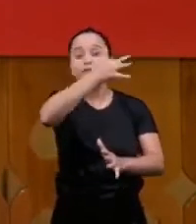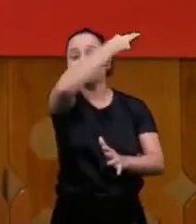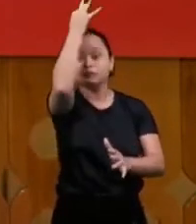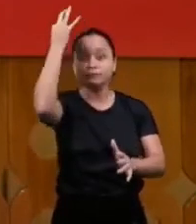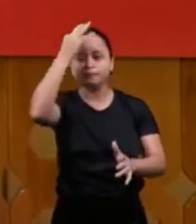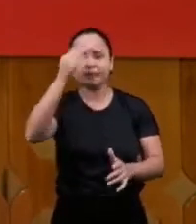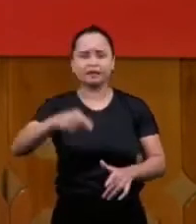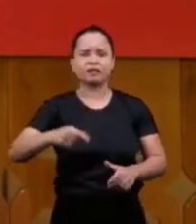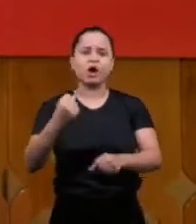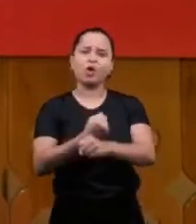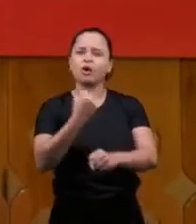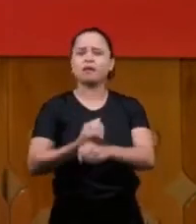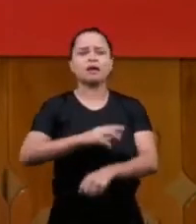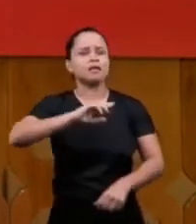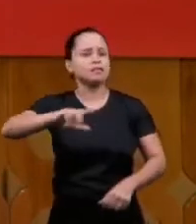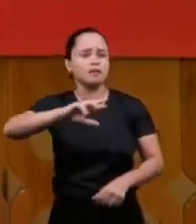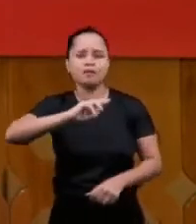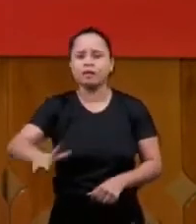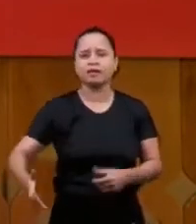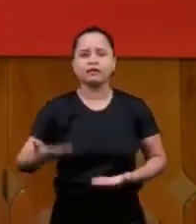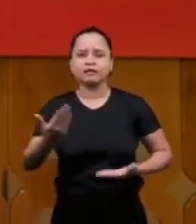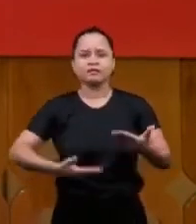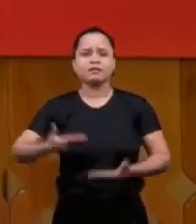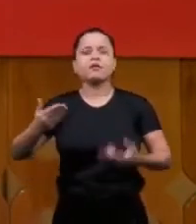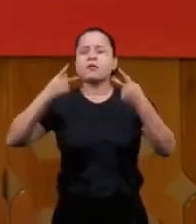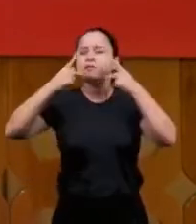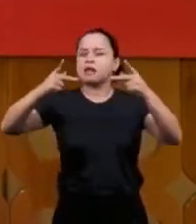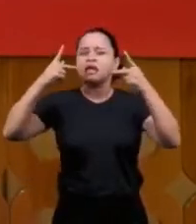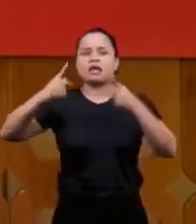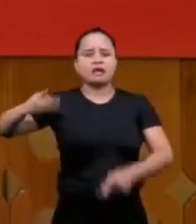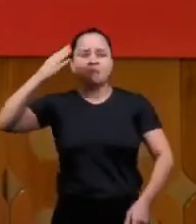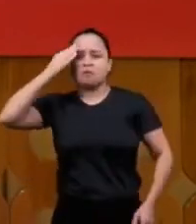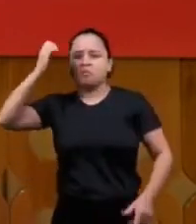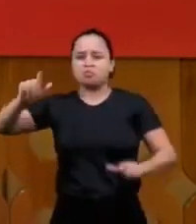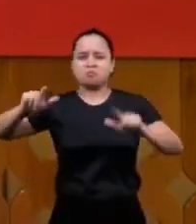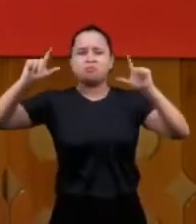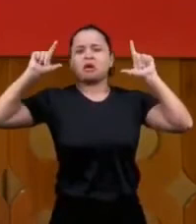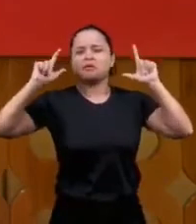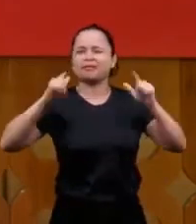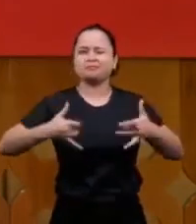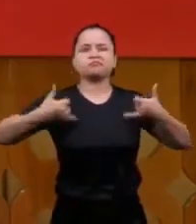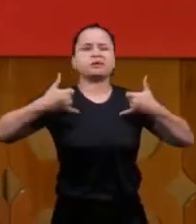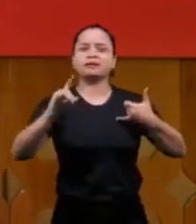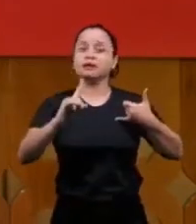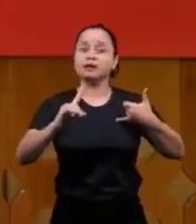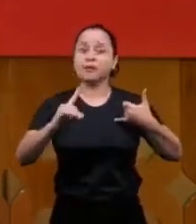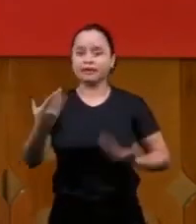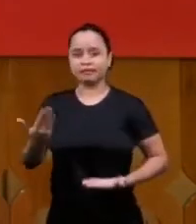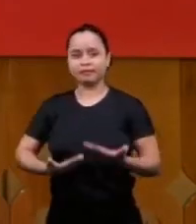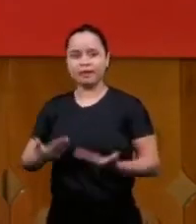and we know that this work is not a work of great preachers there are men that are used by God's